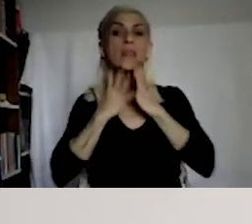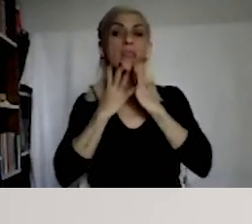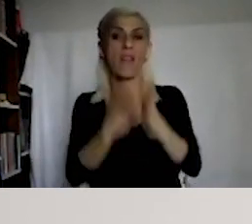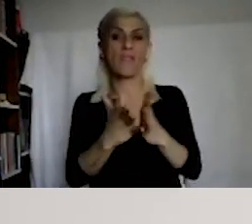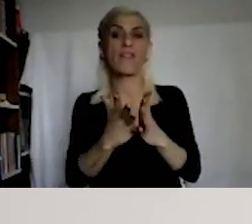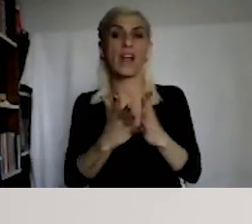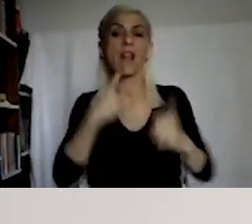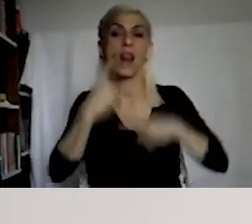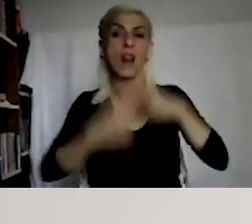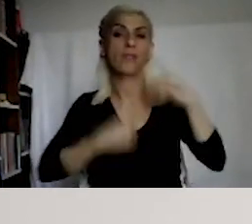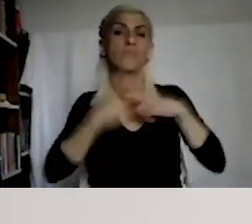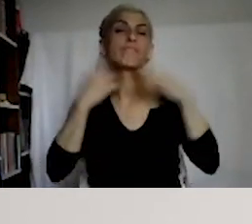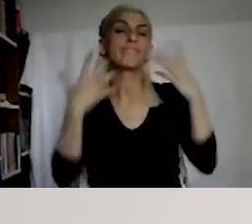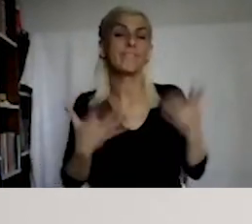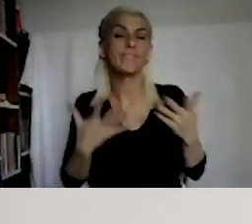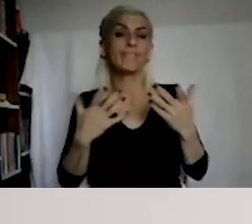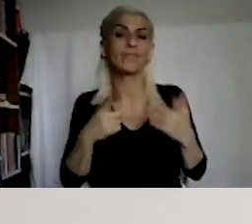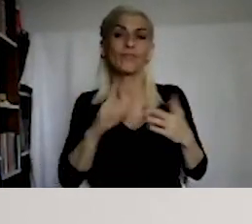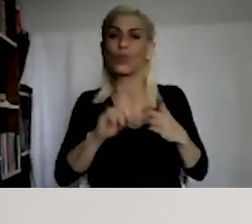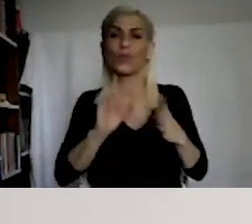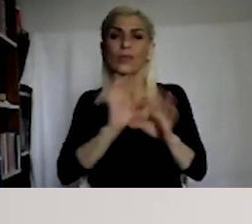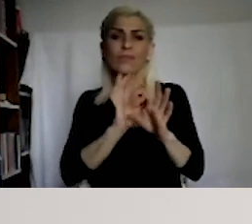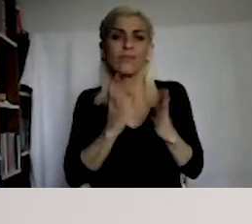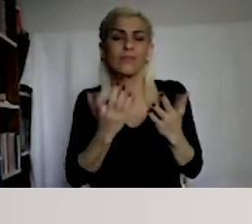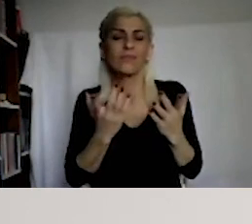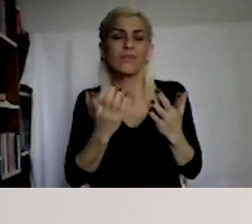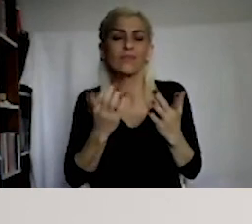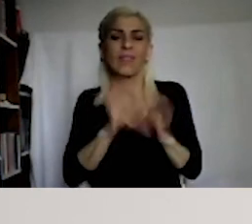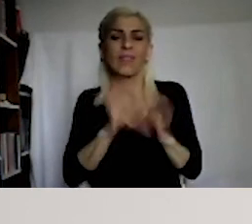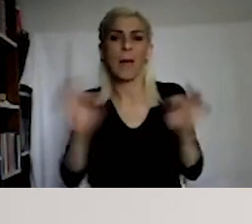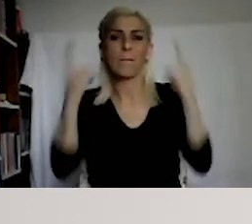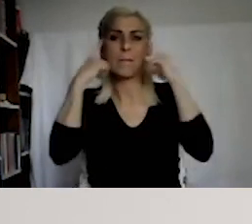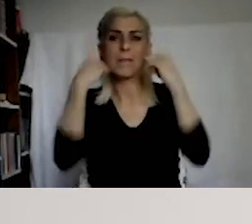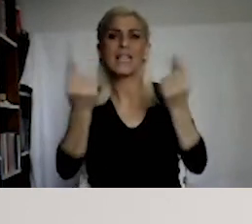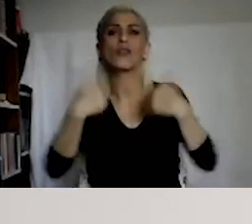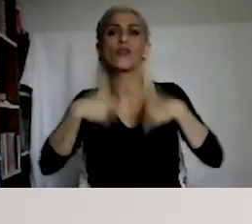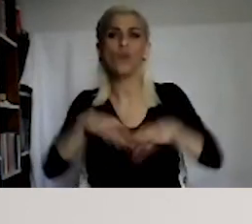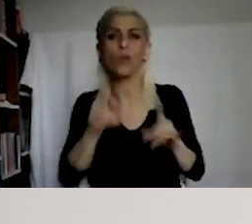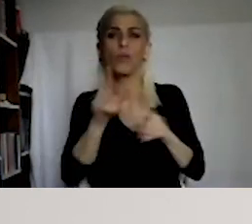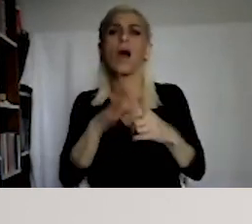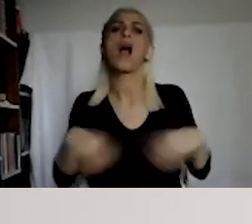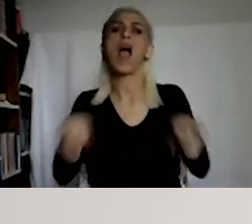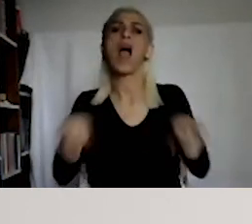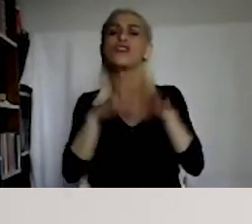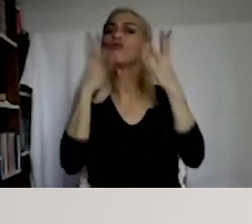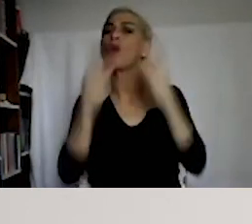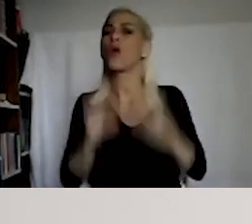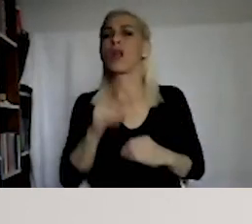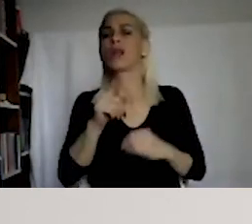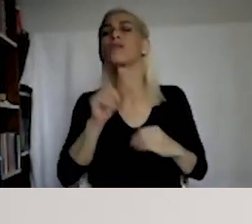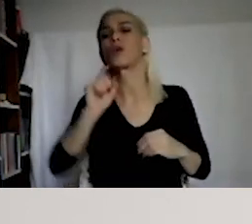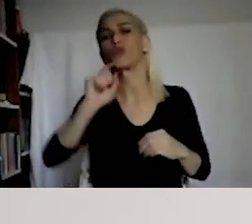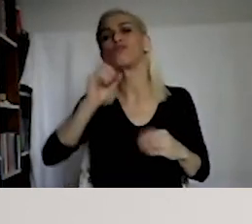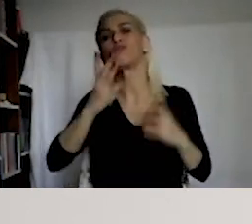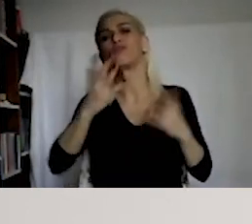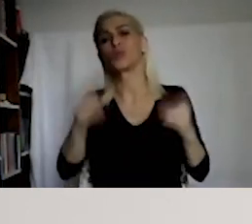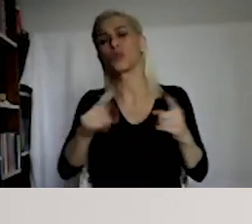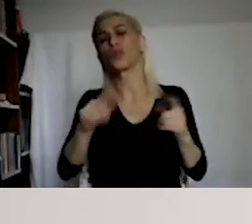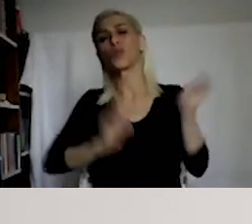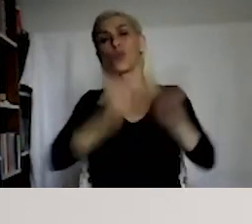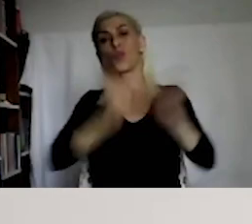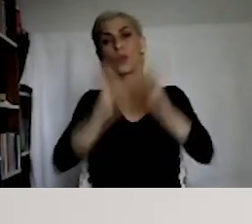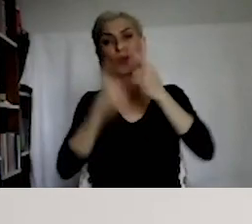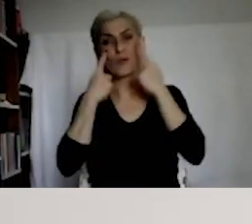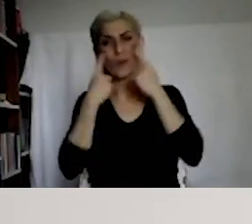have a clear description of hate speech either. But at least the UN introduced a threshold. We will see how it's practiced.